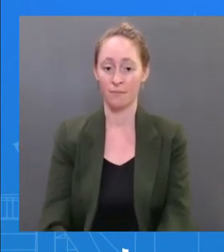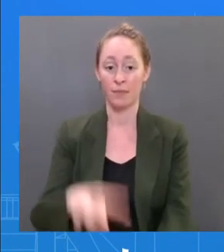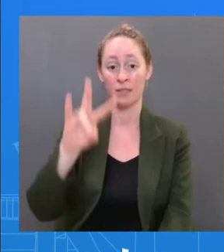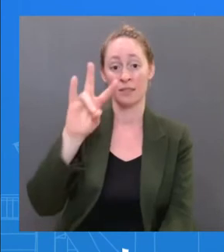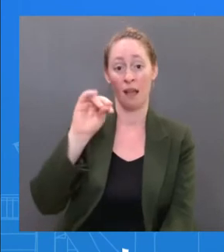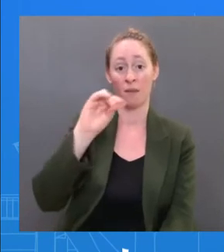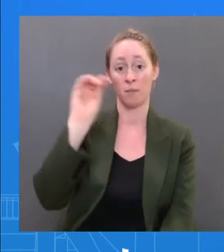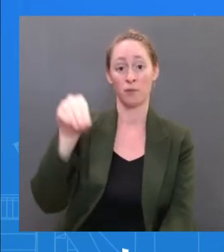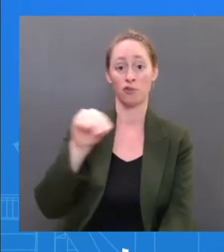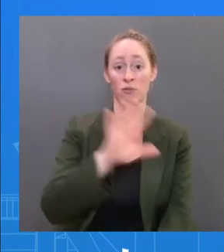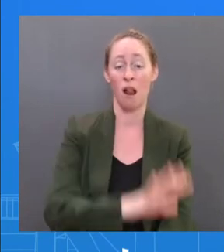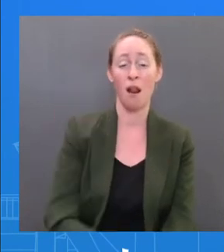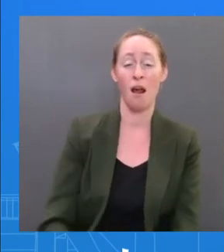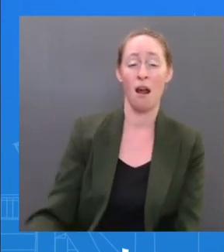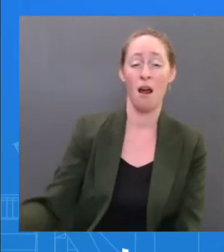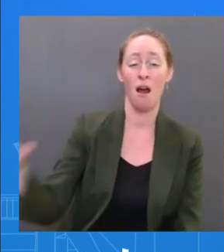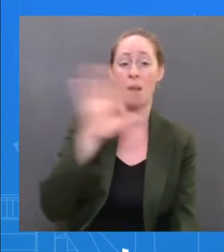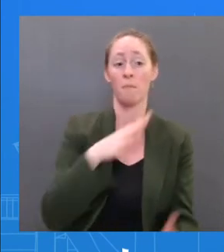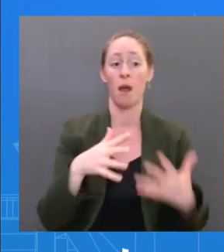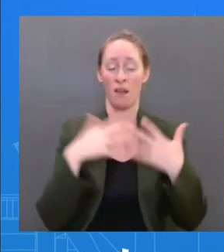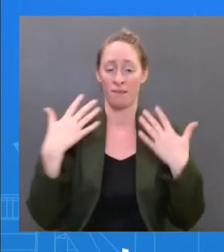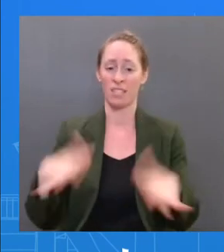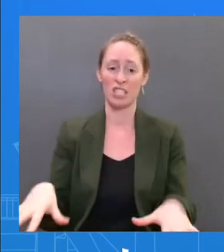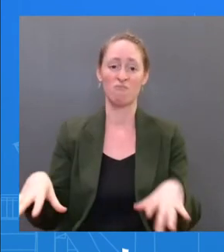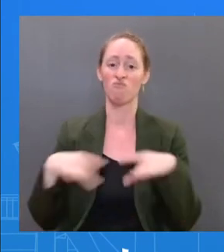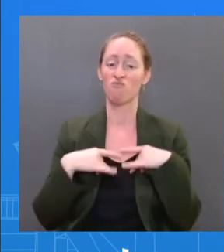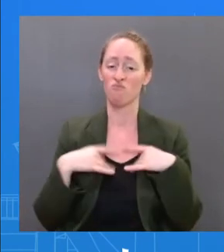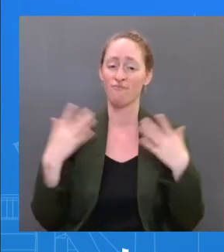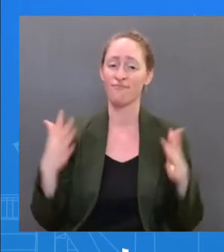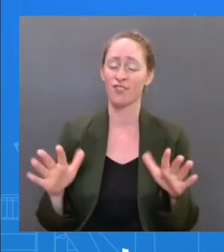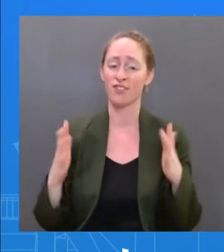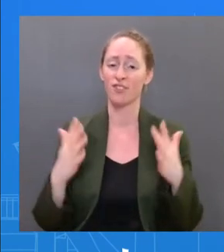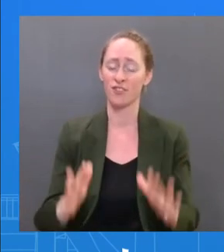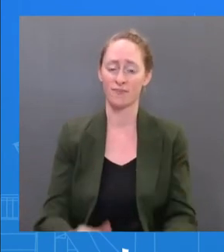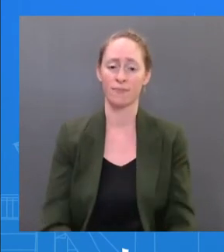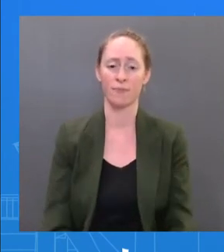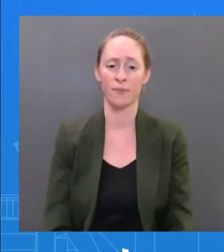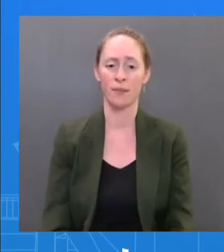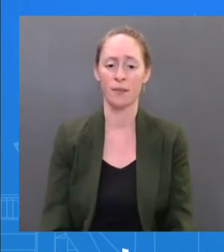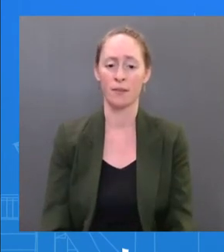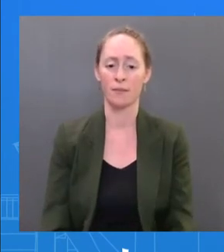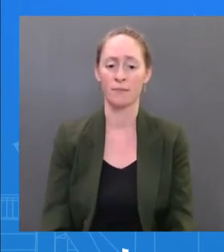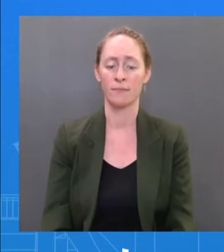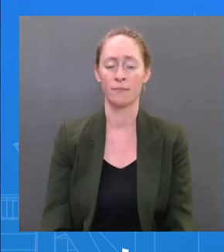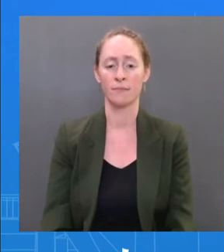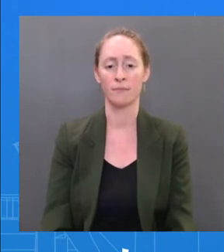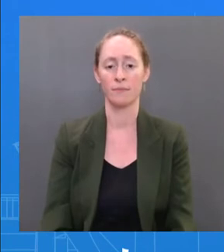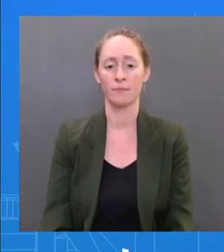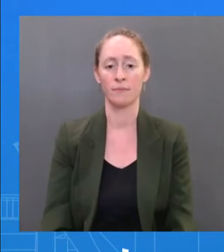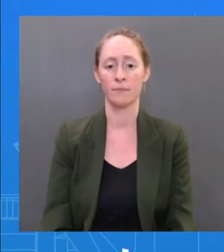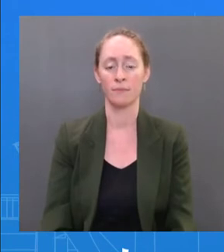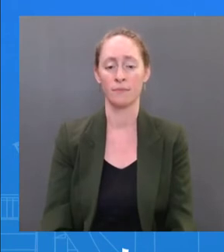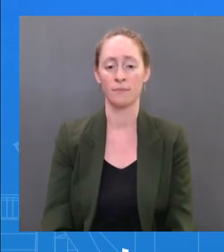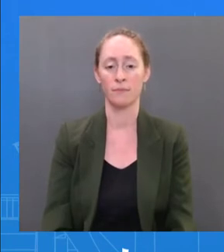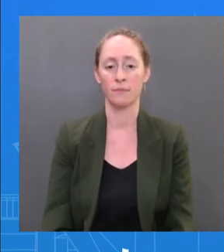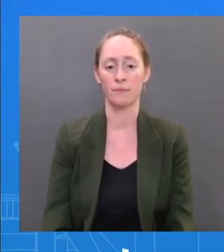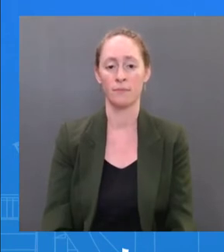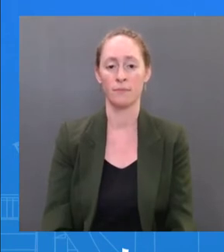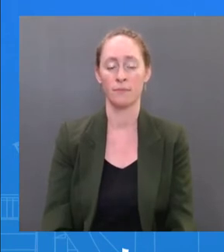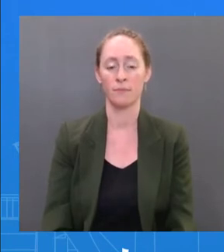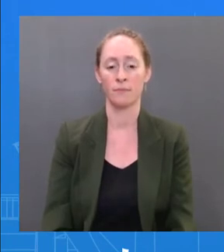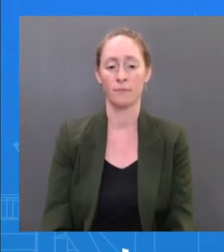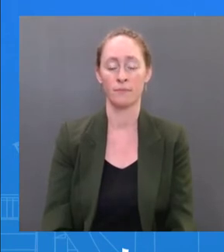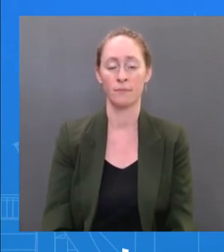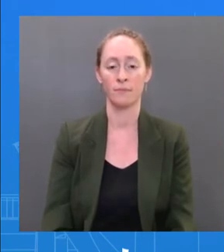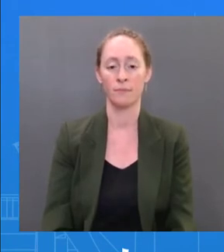And I have said, I think, from this podium that I don't believe that every American will be infected. I think infections are obviously,